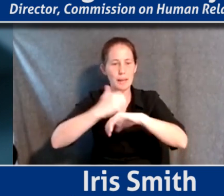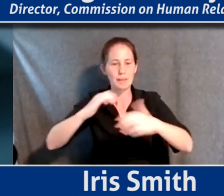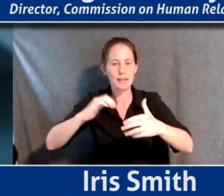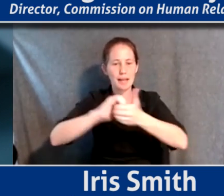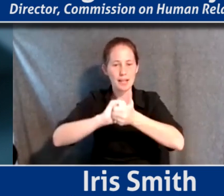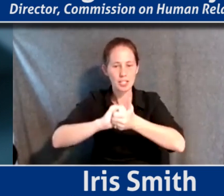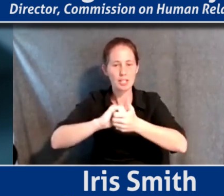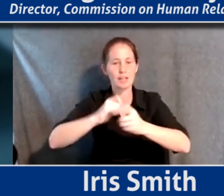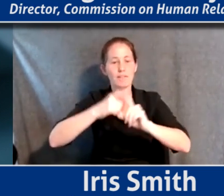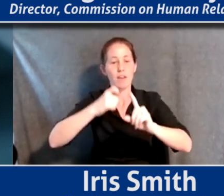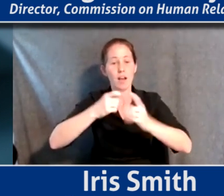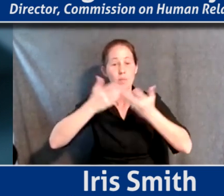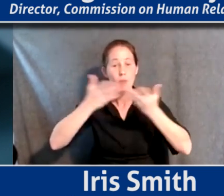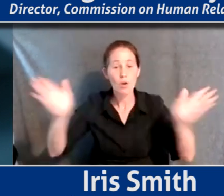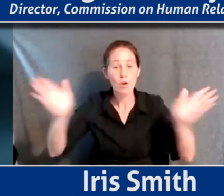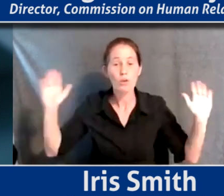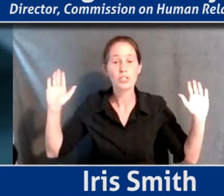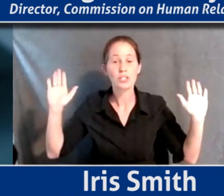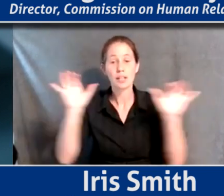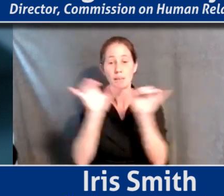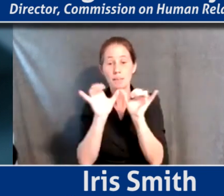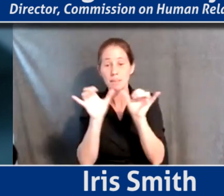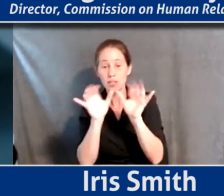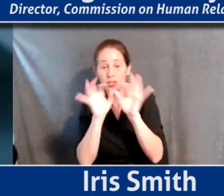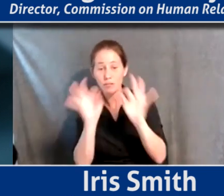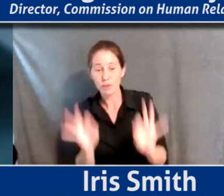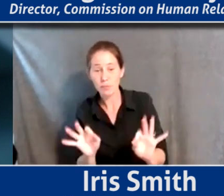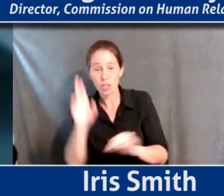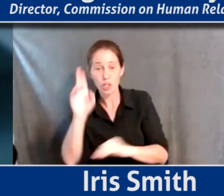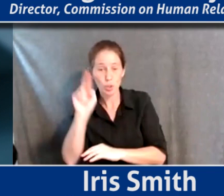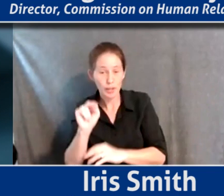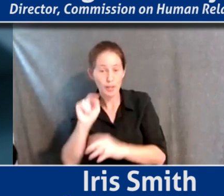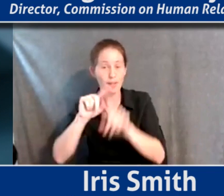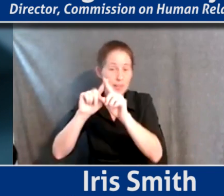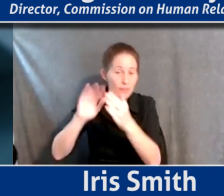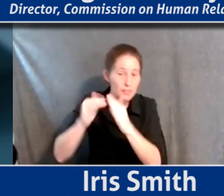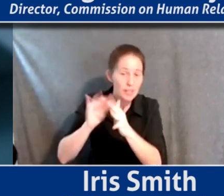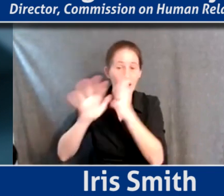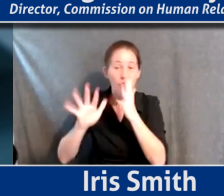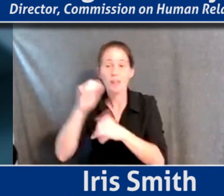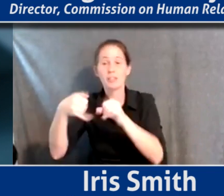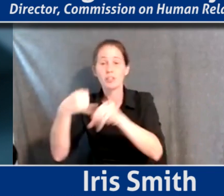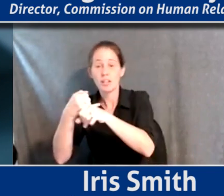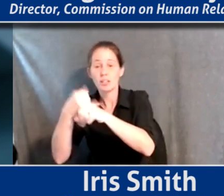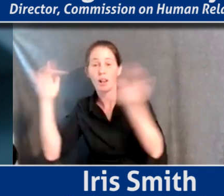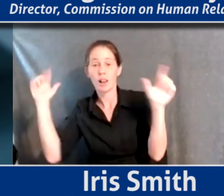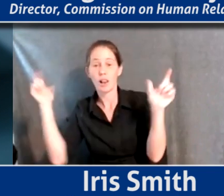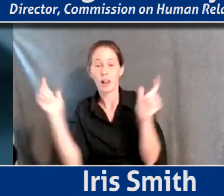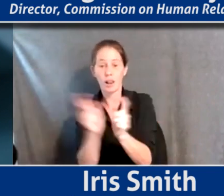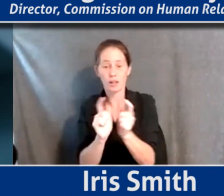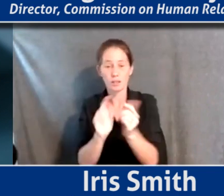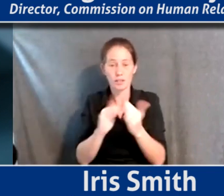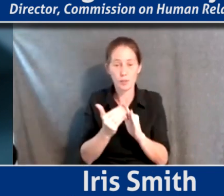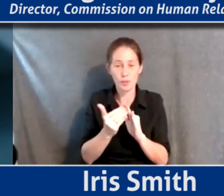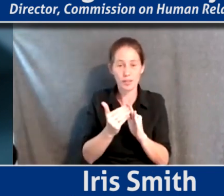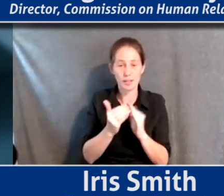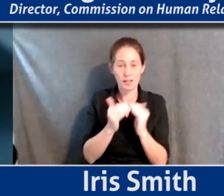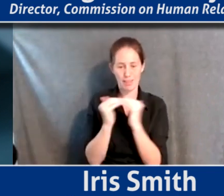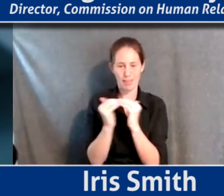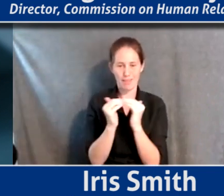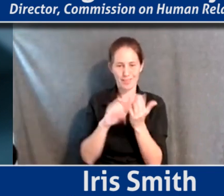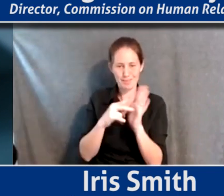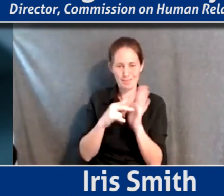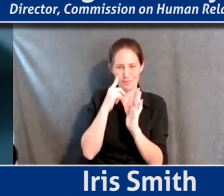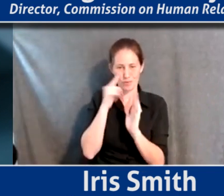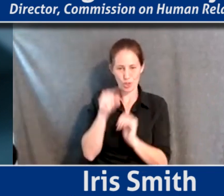from overarching like measurement framework, UN, different cities, international focus down to community level? This is what it means to you.